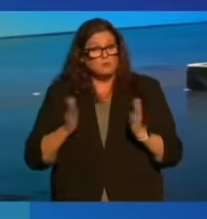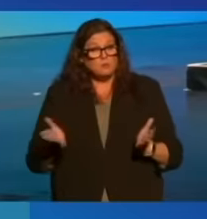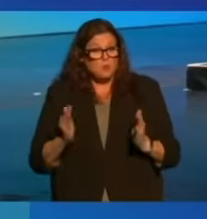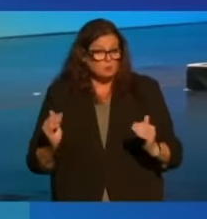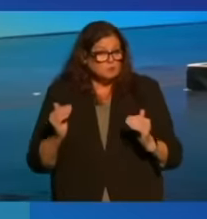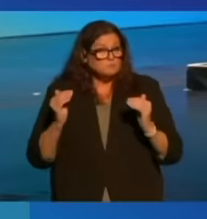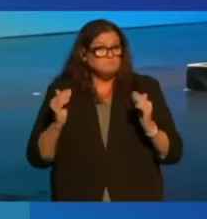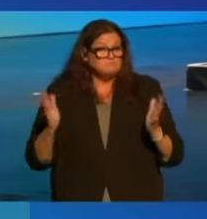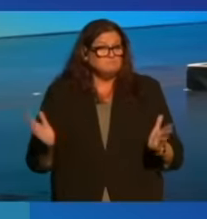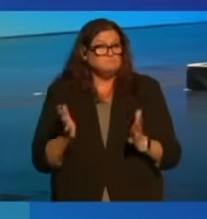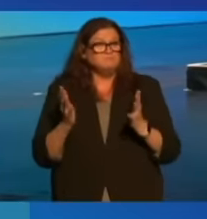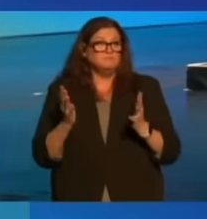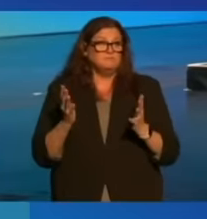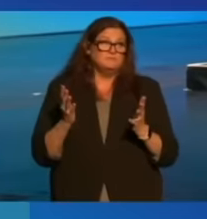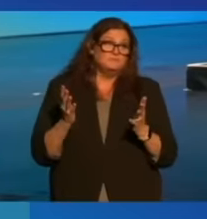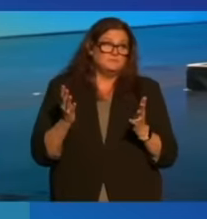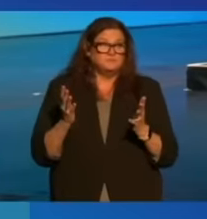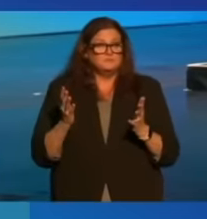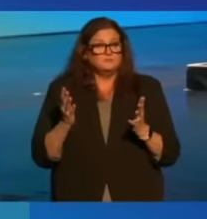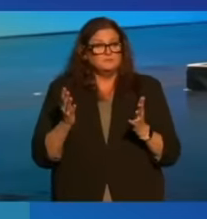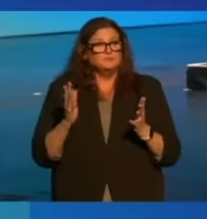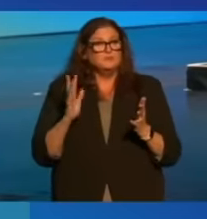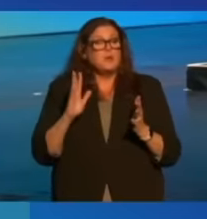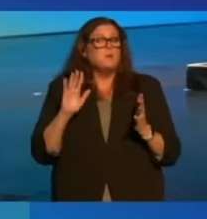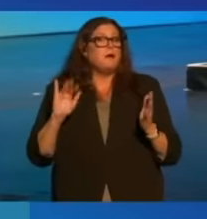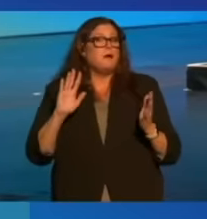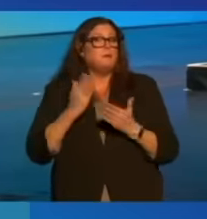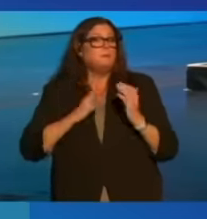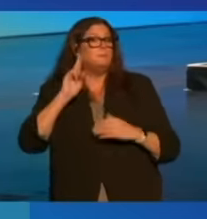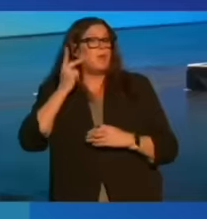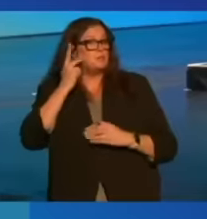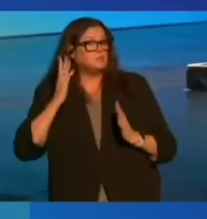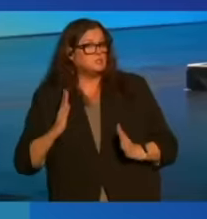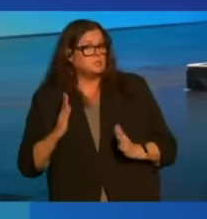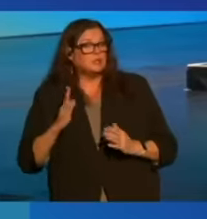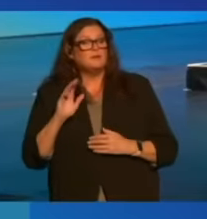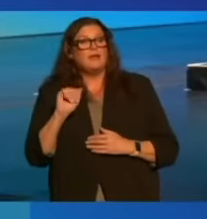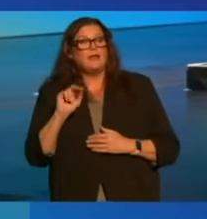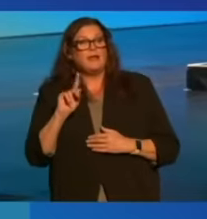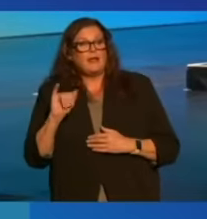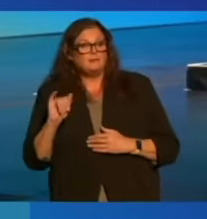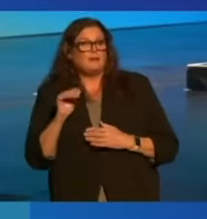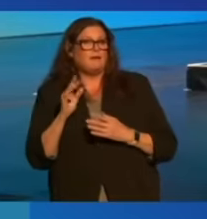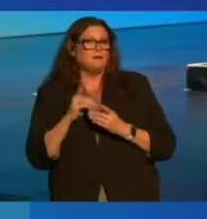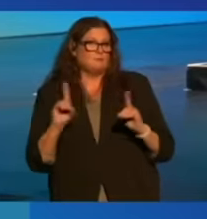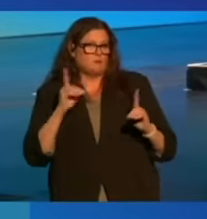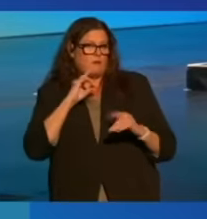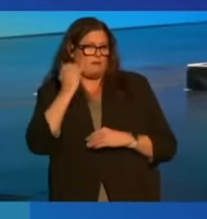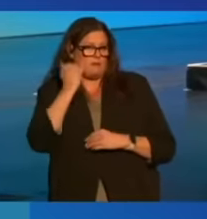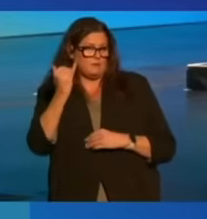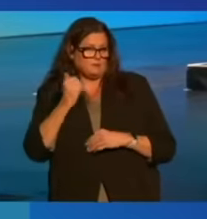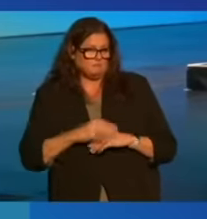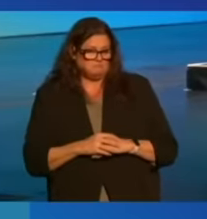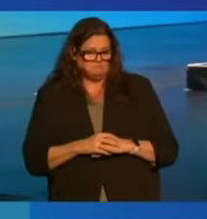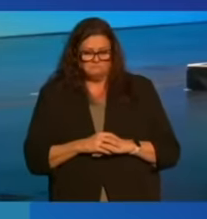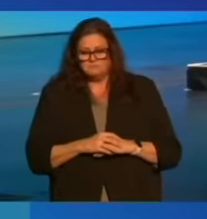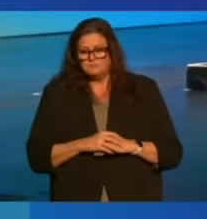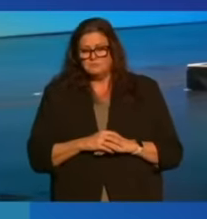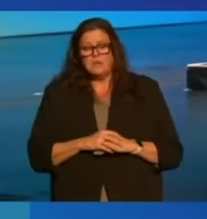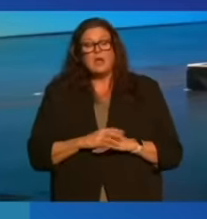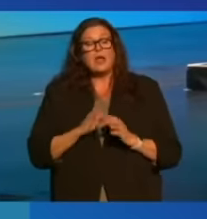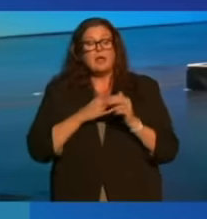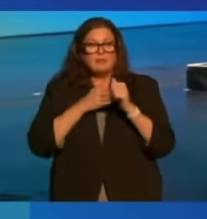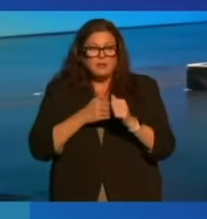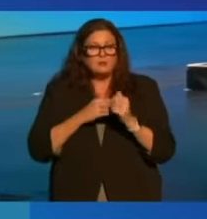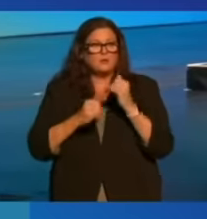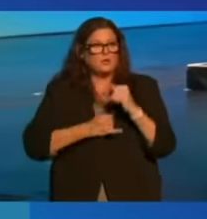by politicians of anti-democratic ideas and has often